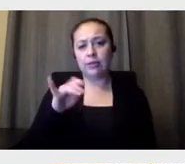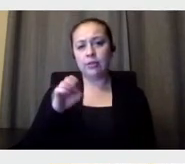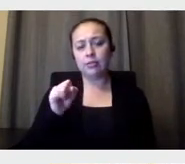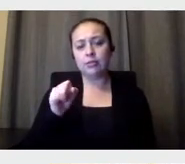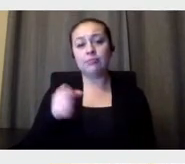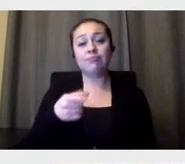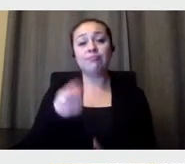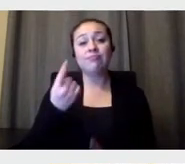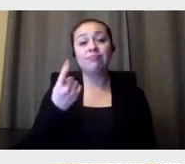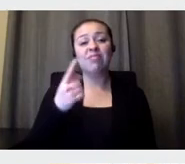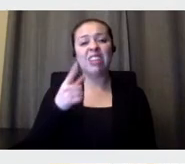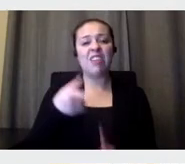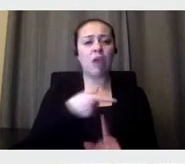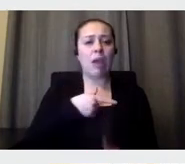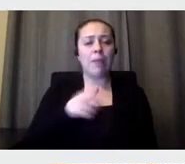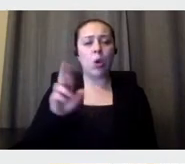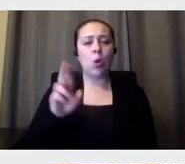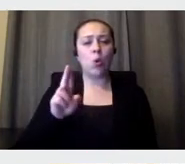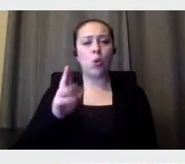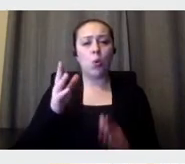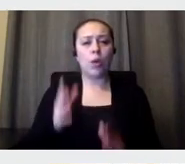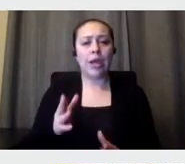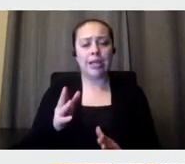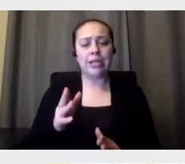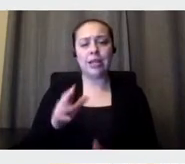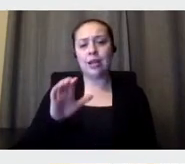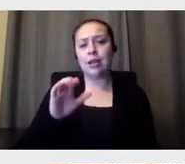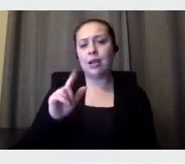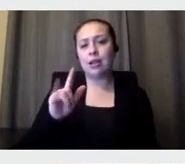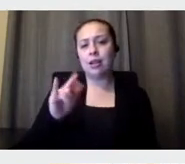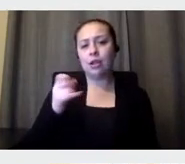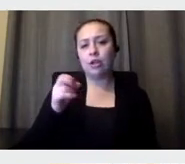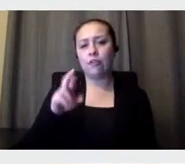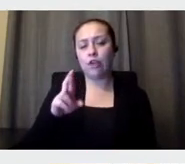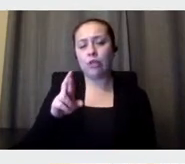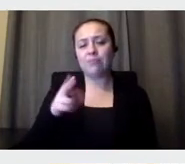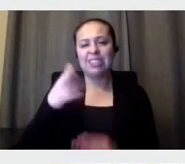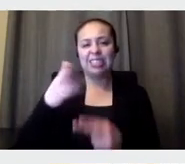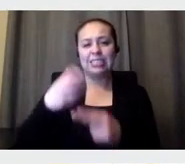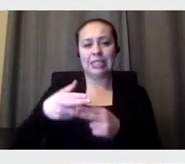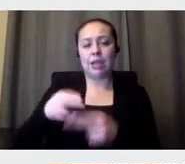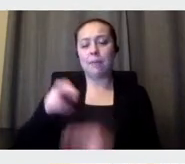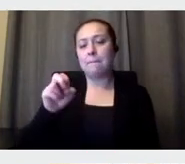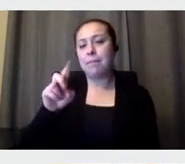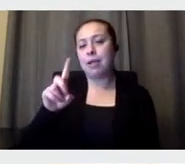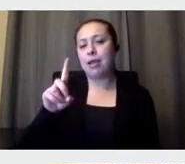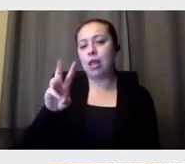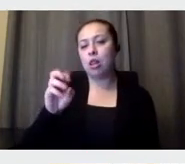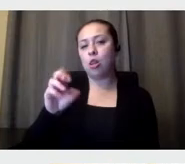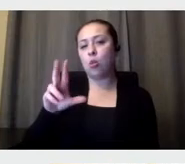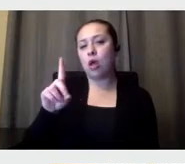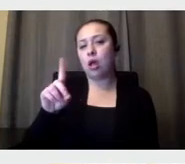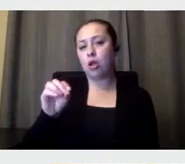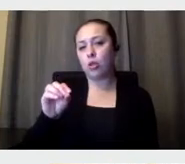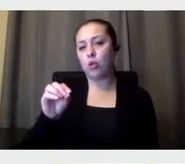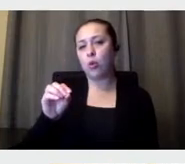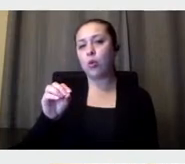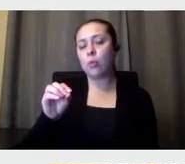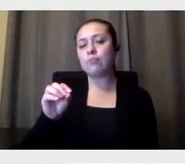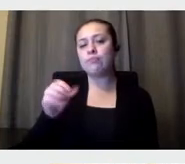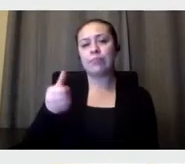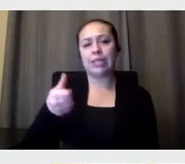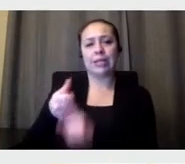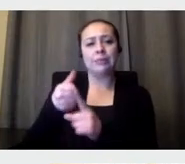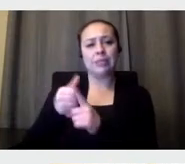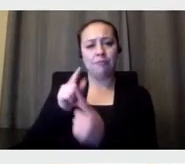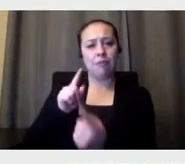calligrapher that goes by the name of Eduardo Basigalupo. He, he actually met the Vignellis and worked for, for him.